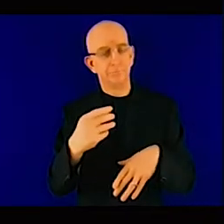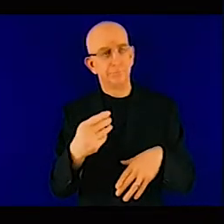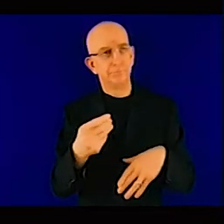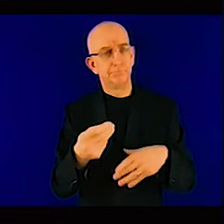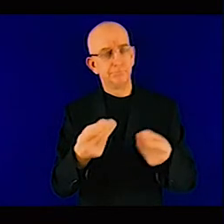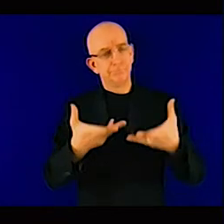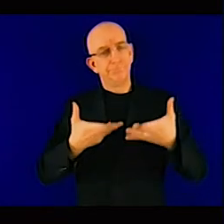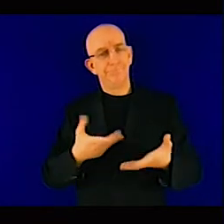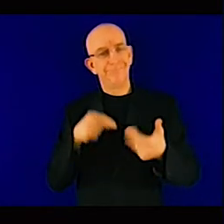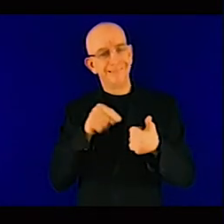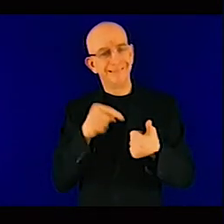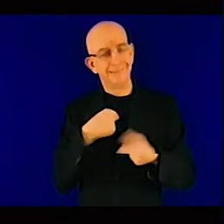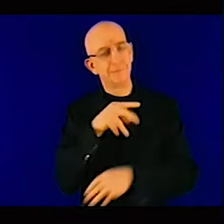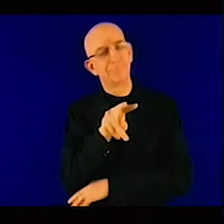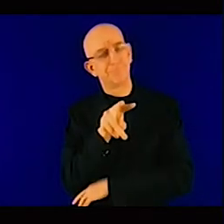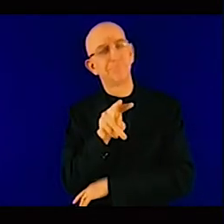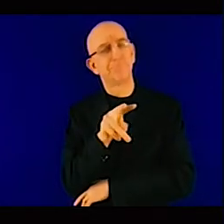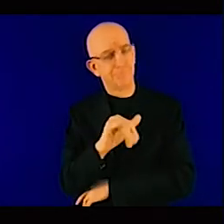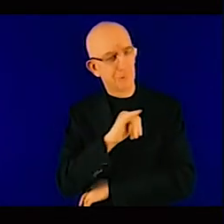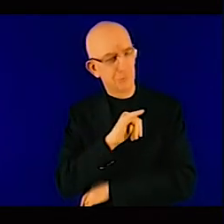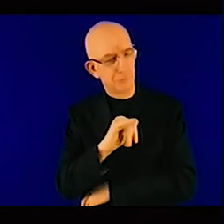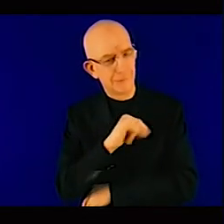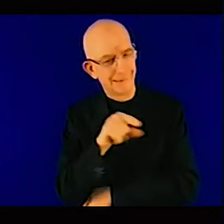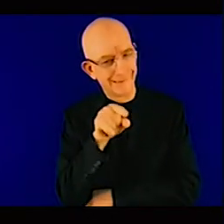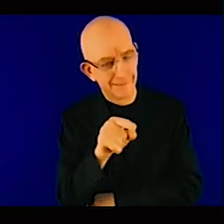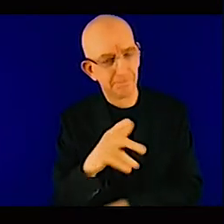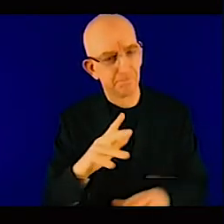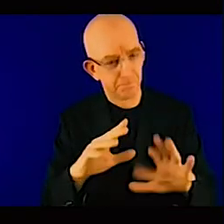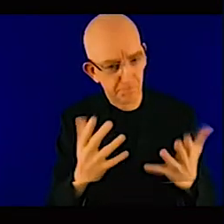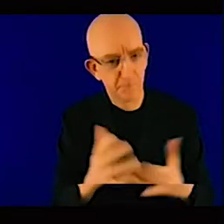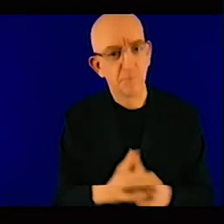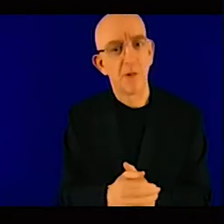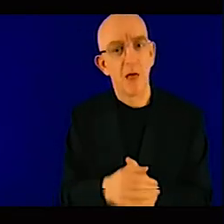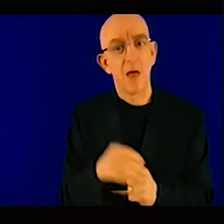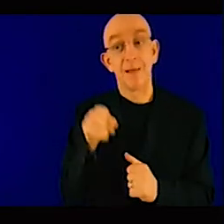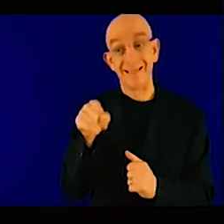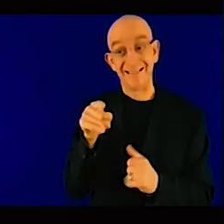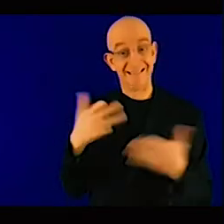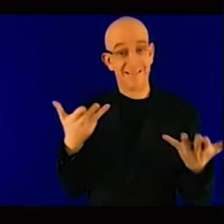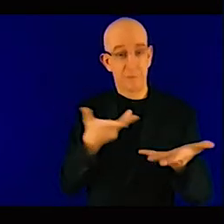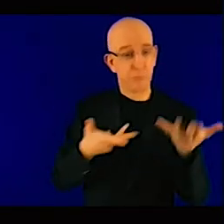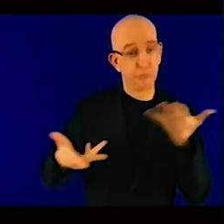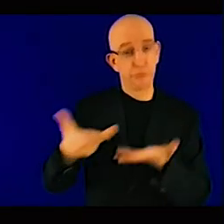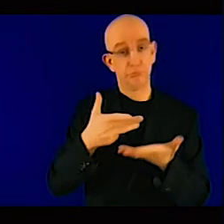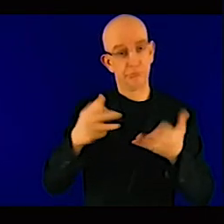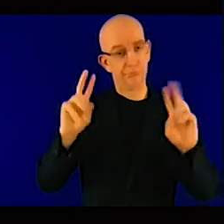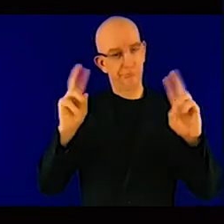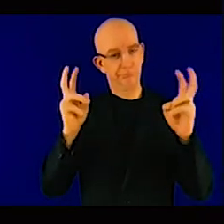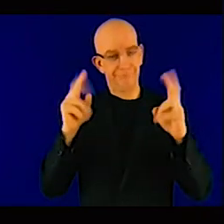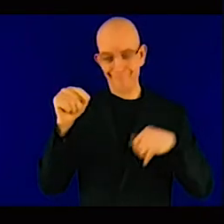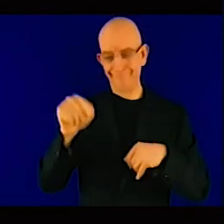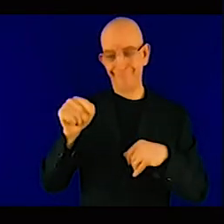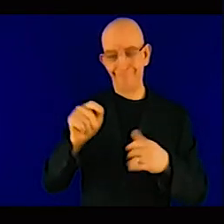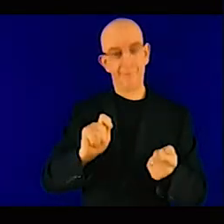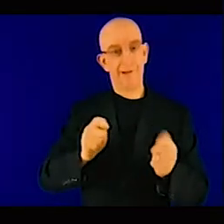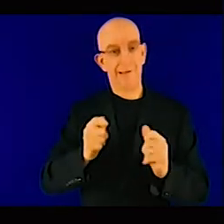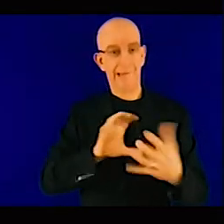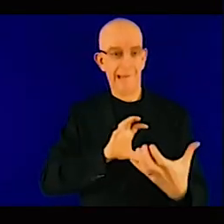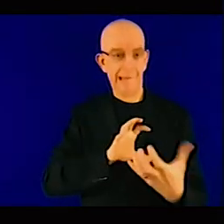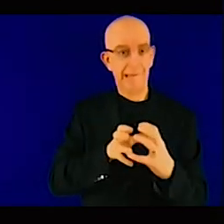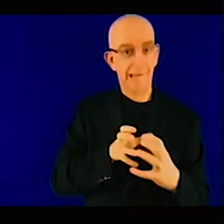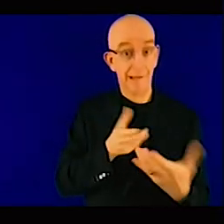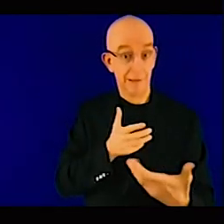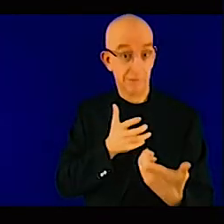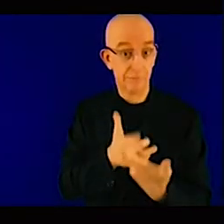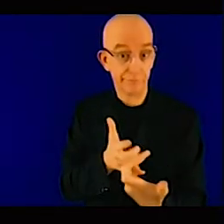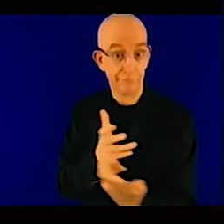unless we have. You know, sustained energy and reliable energy. We cannot even meet our adaptation goals.